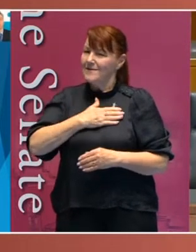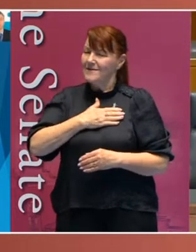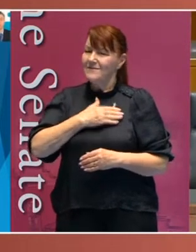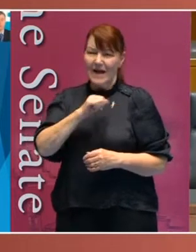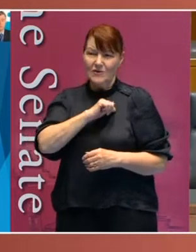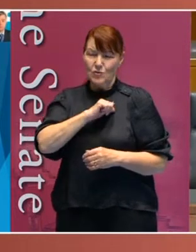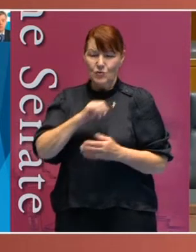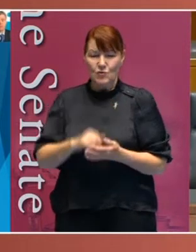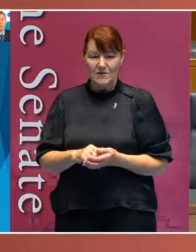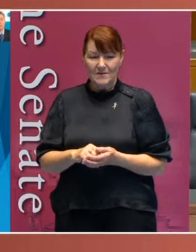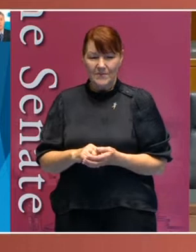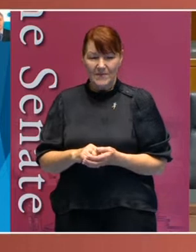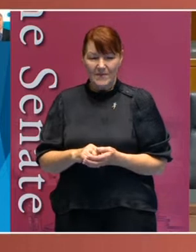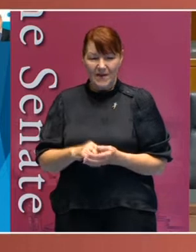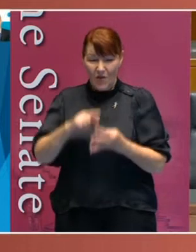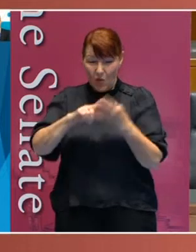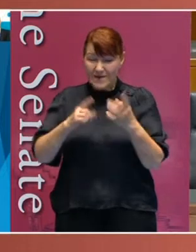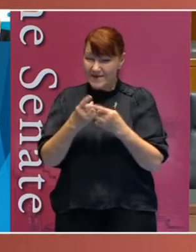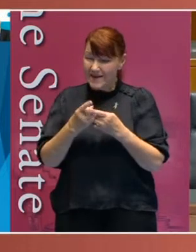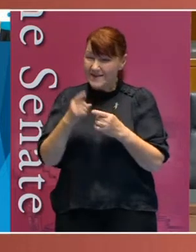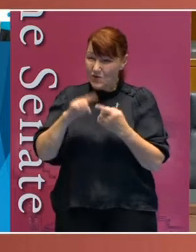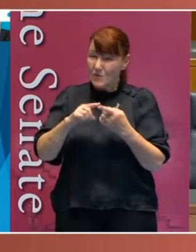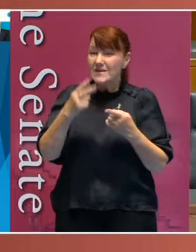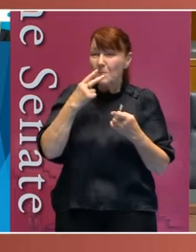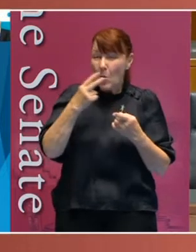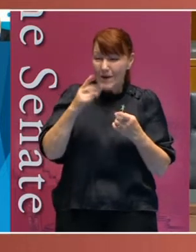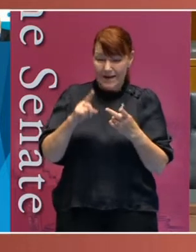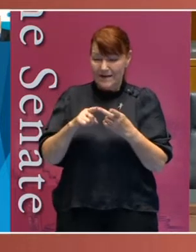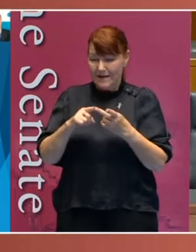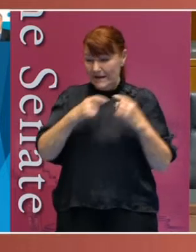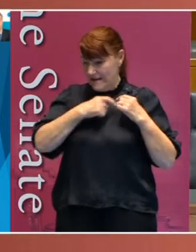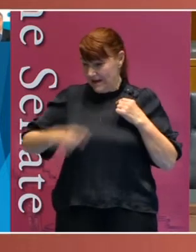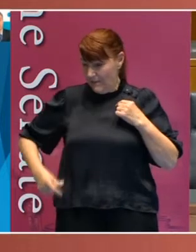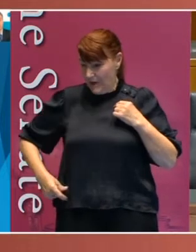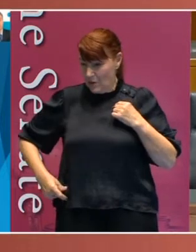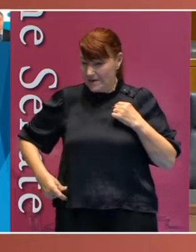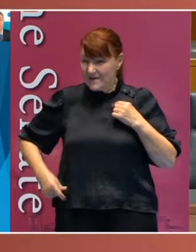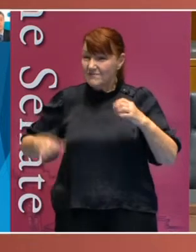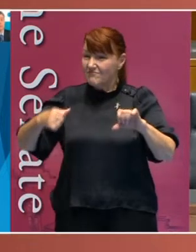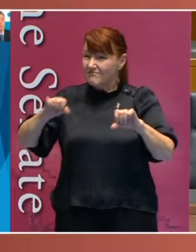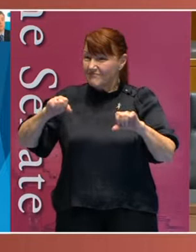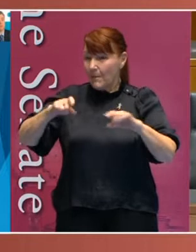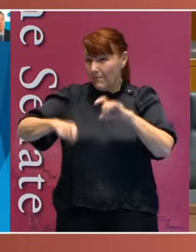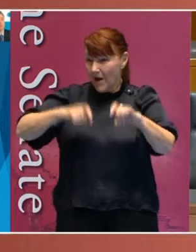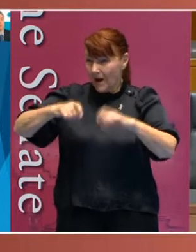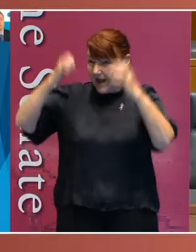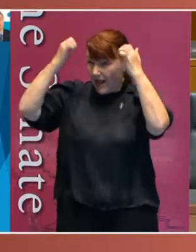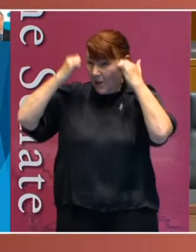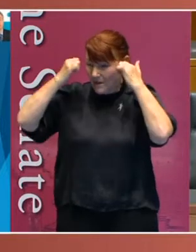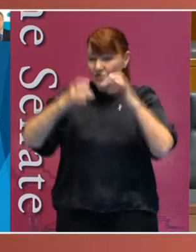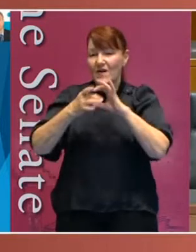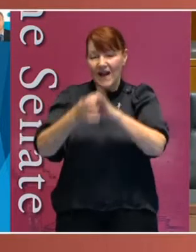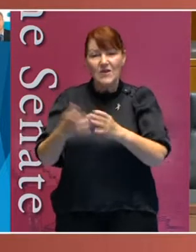smoking, the use of seat belts, and bike helmets relating to the safety of individuals.